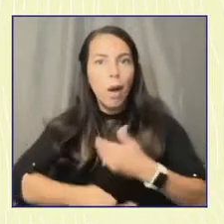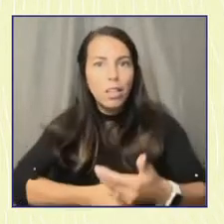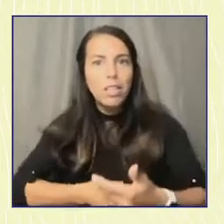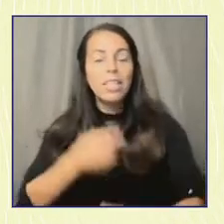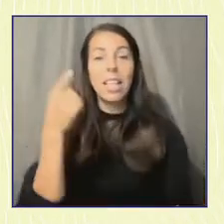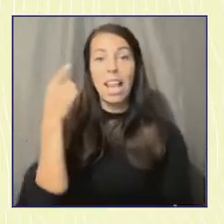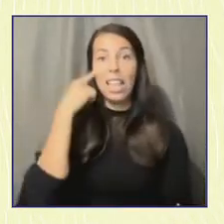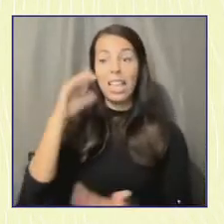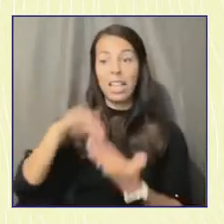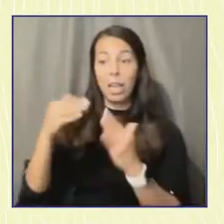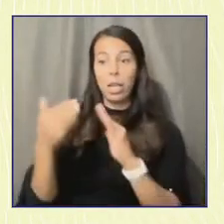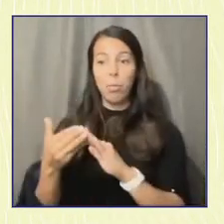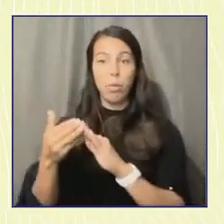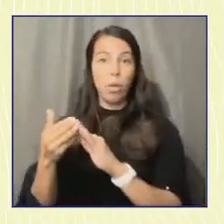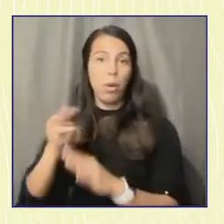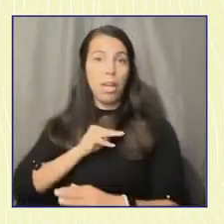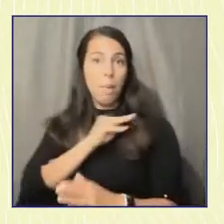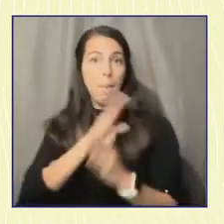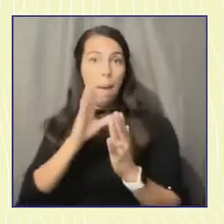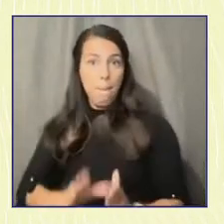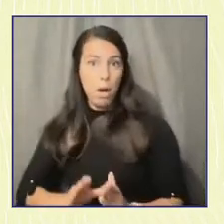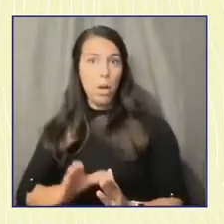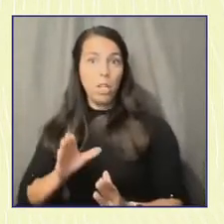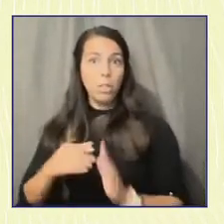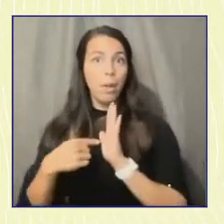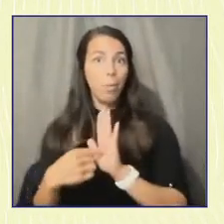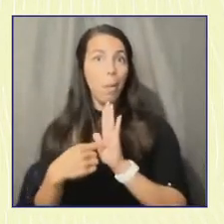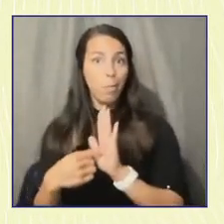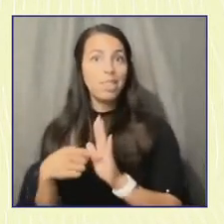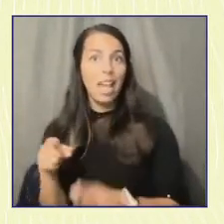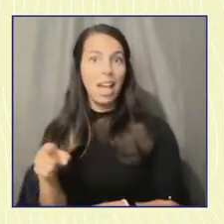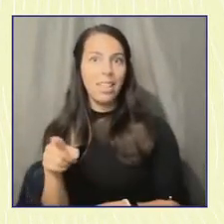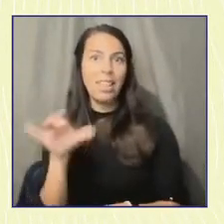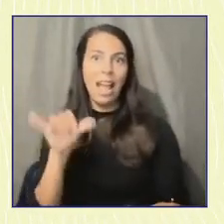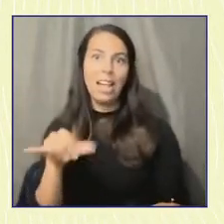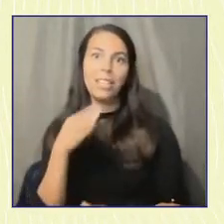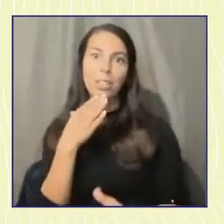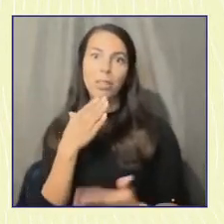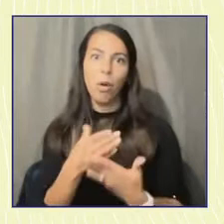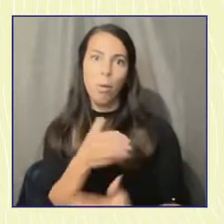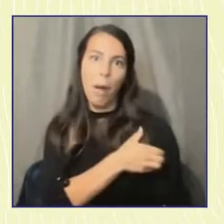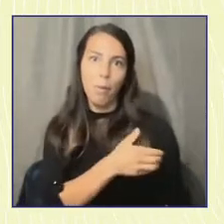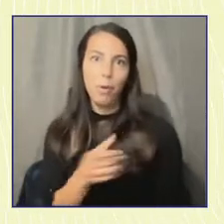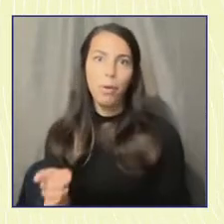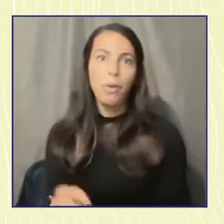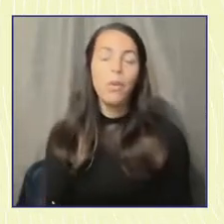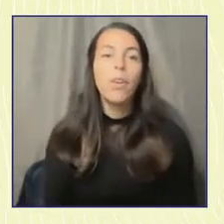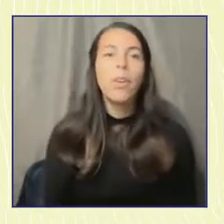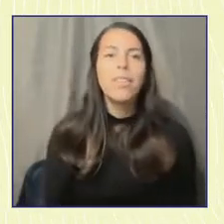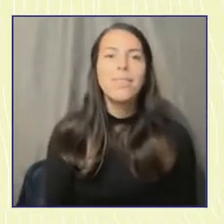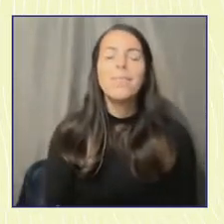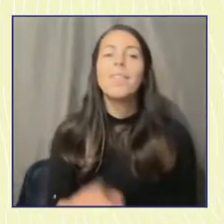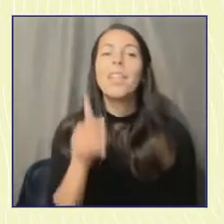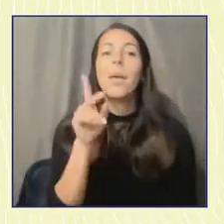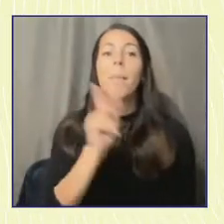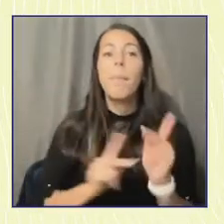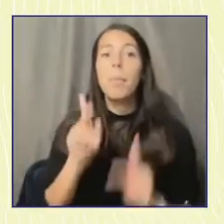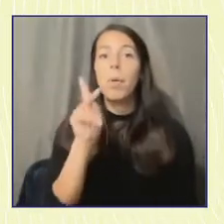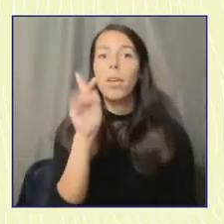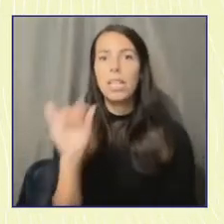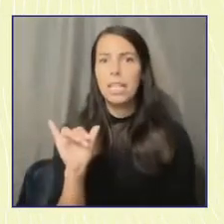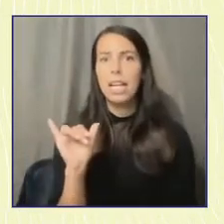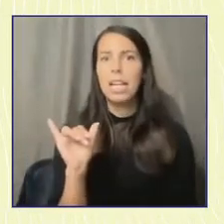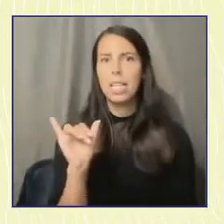is the most powerful thing that you can have. And we've kind of seen that in elections in Kentucky, where when people can say, you know, I've worked with that person for